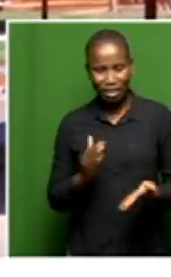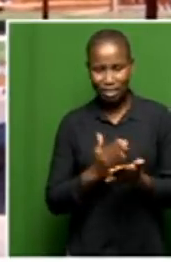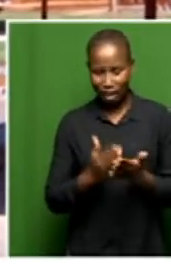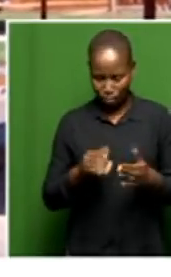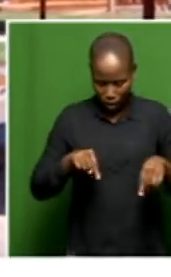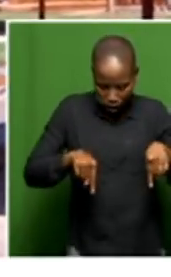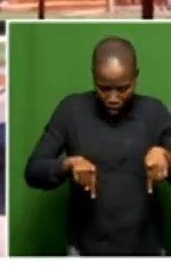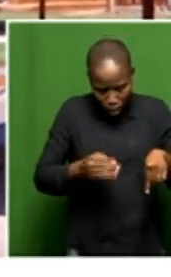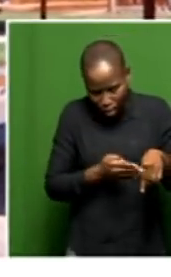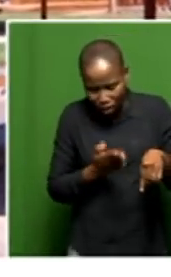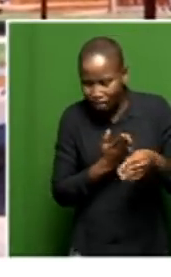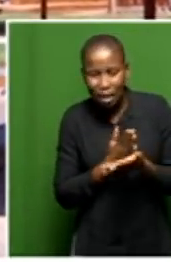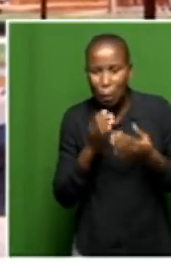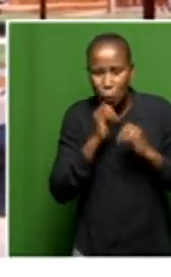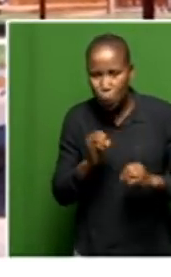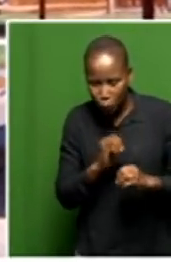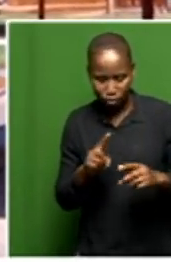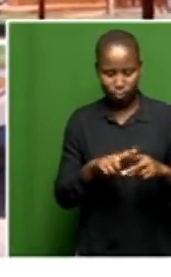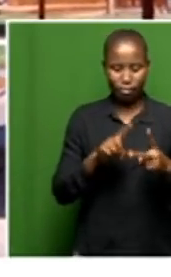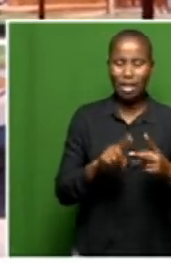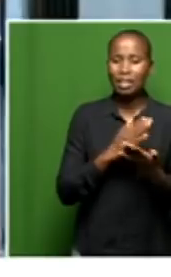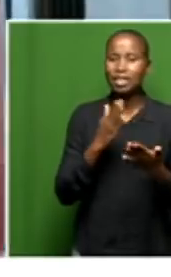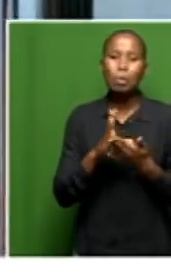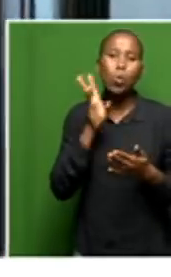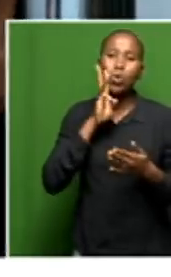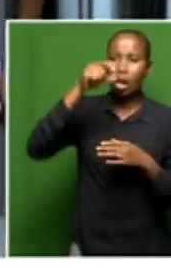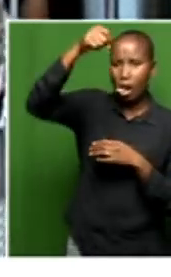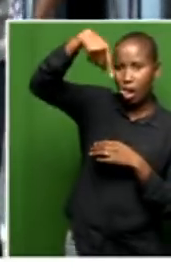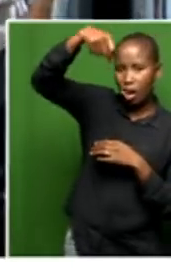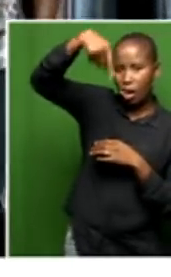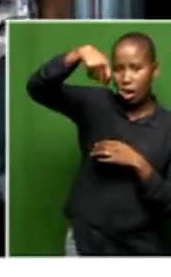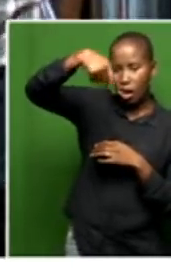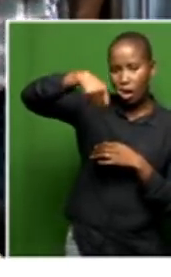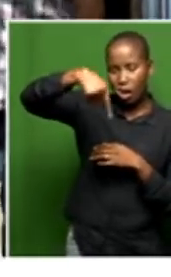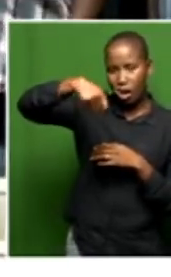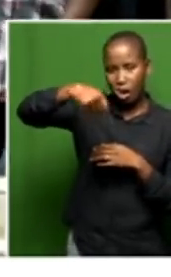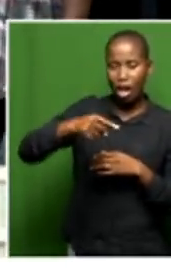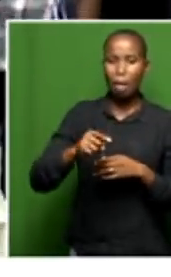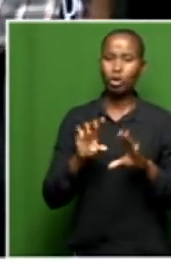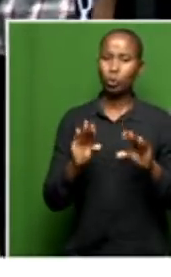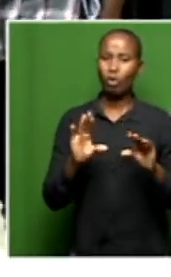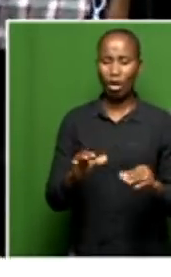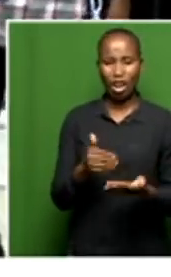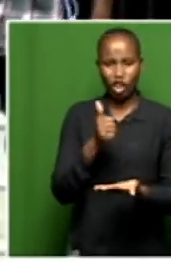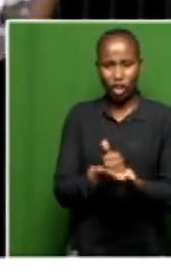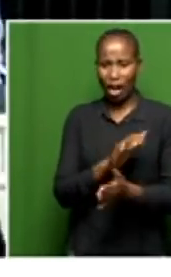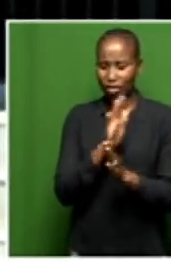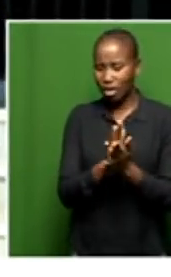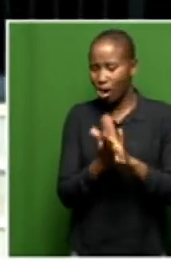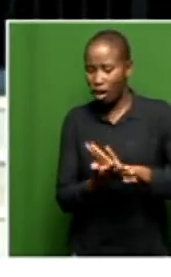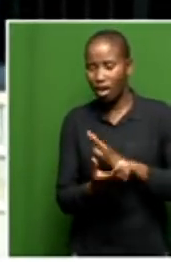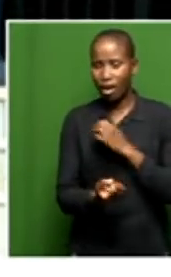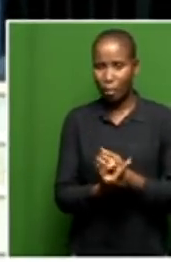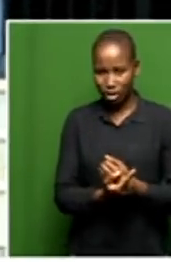water leaks, and it affected the furniture, which means the department, what they can do now is to see,